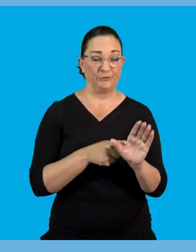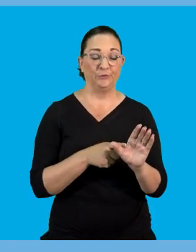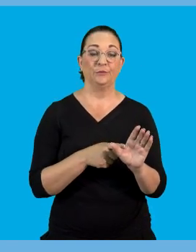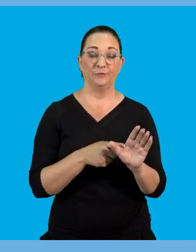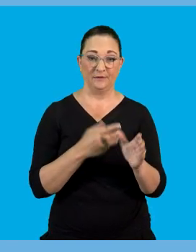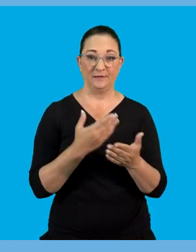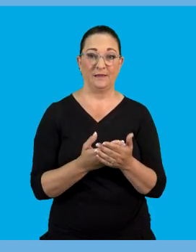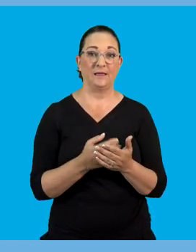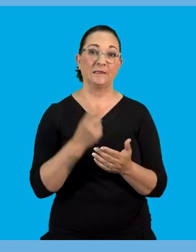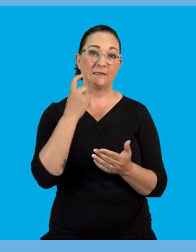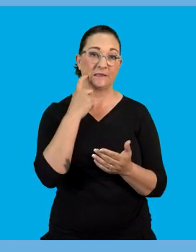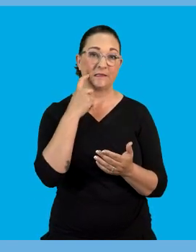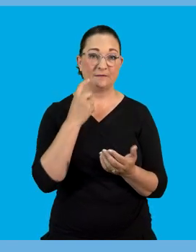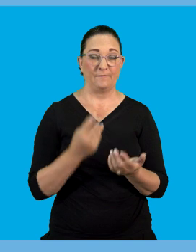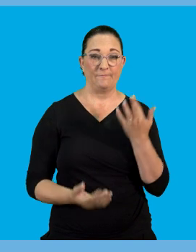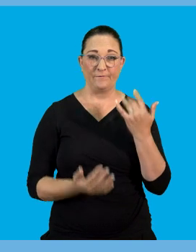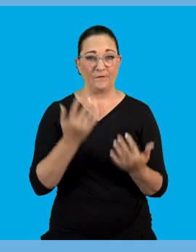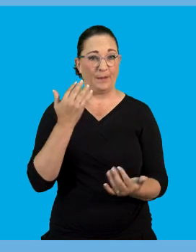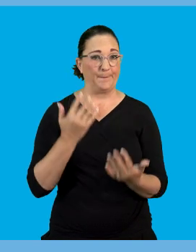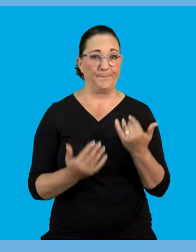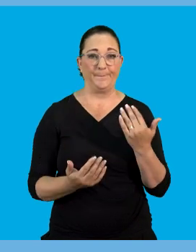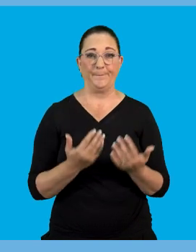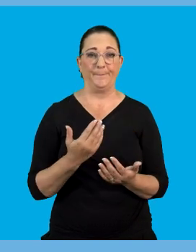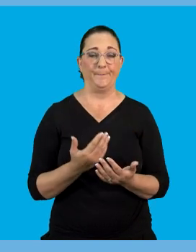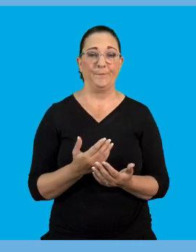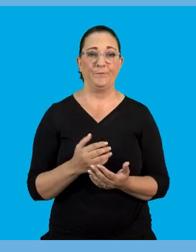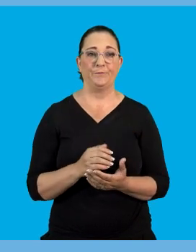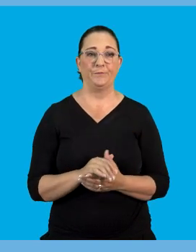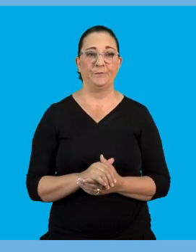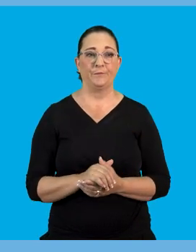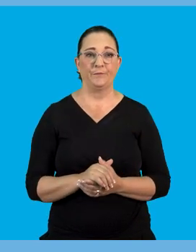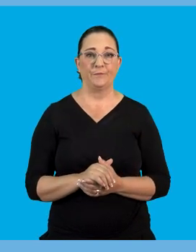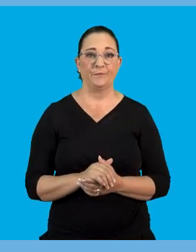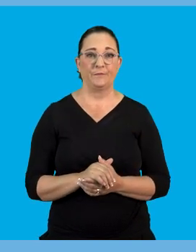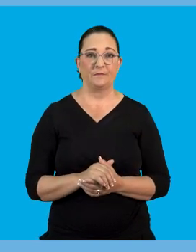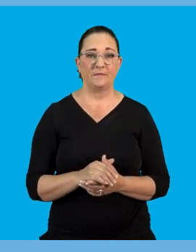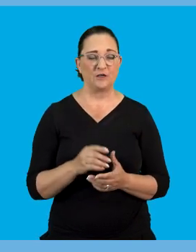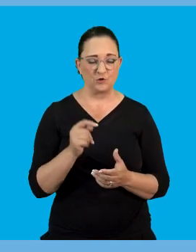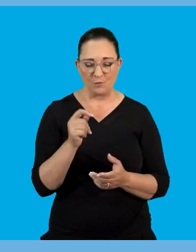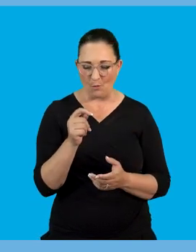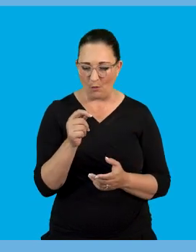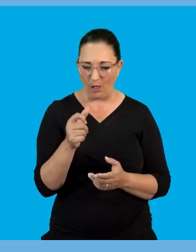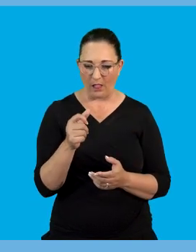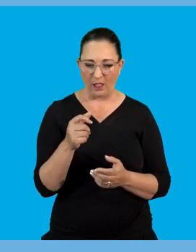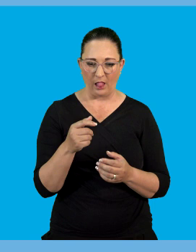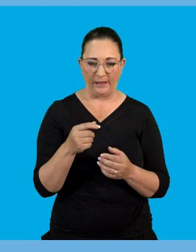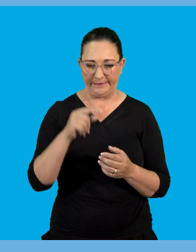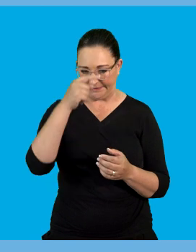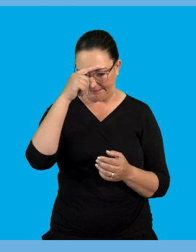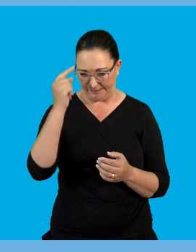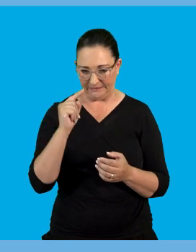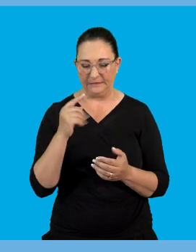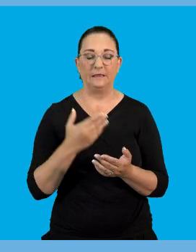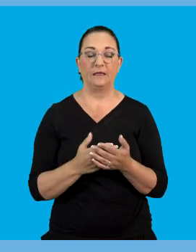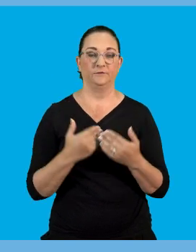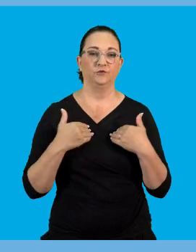very explosive. Meaning that they are flammable. And once now they come across with just a small small small amount of